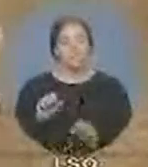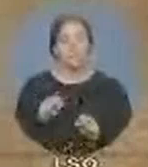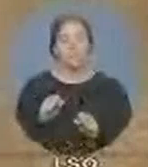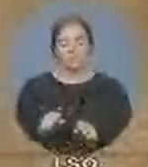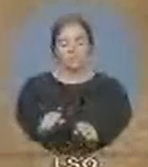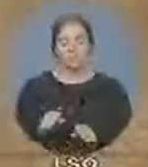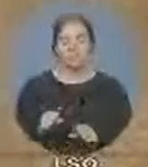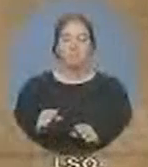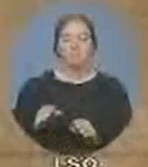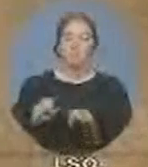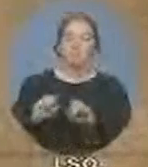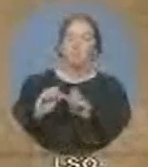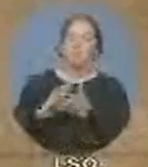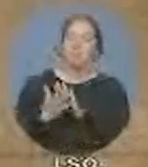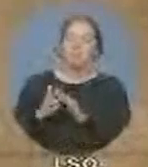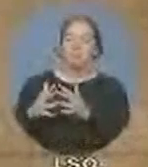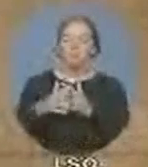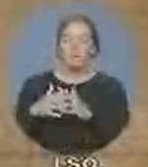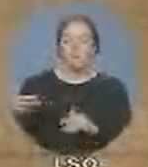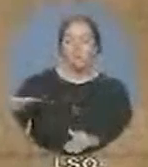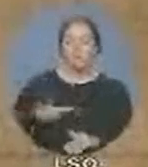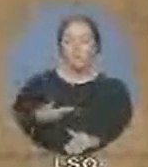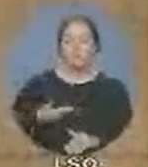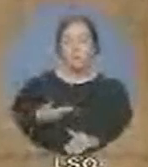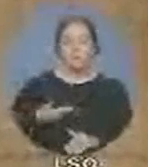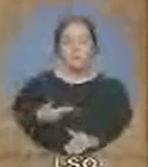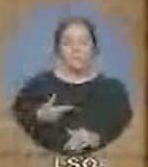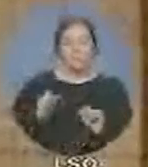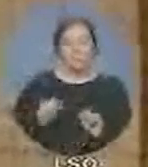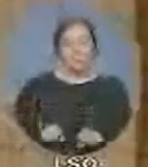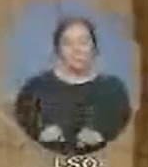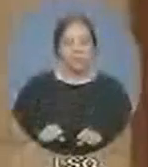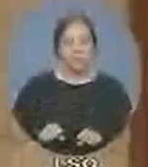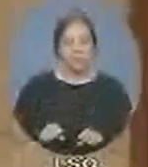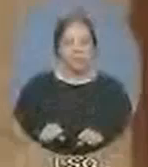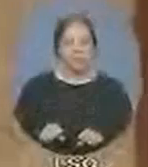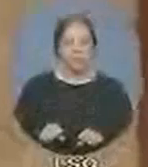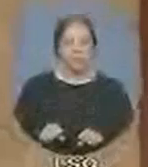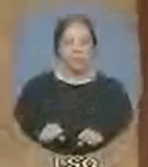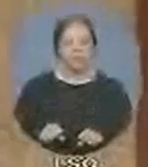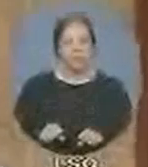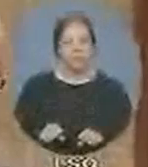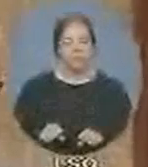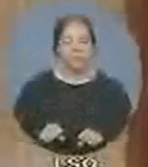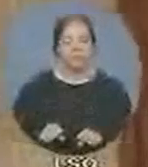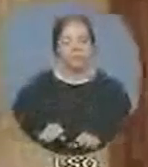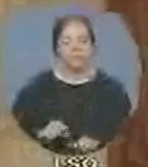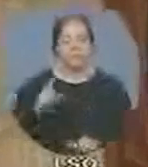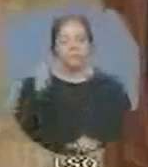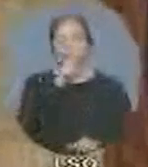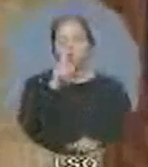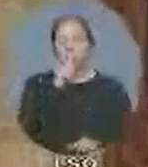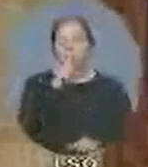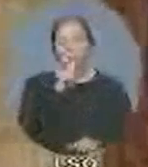subpoenas delivered at schools, against stroke victims, against dead people. You can't put locks on your citizens. The New Democratic Party